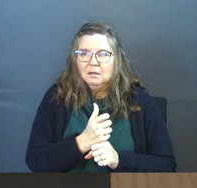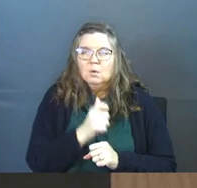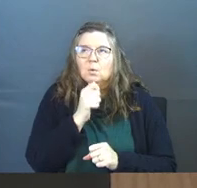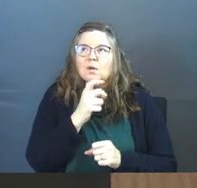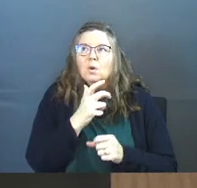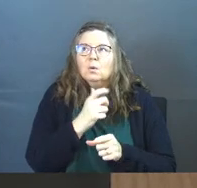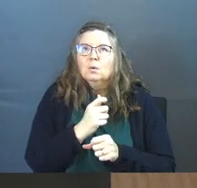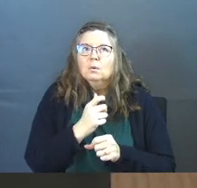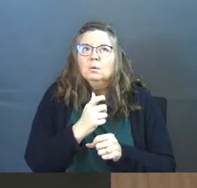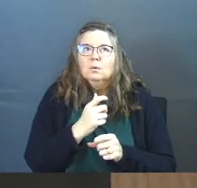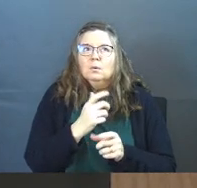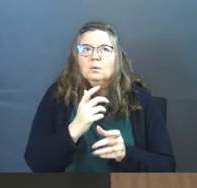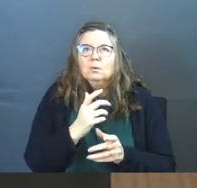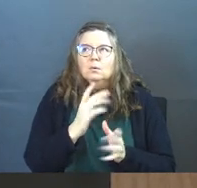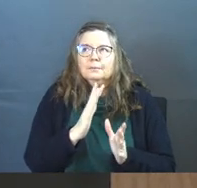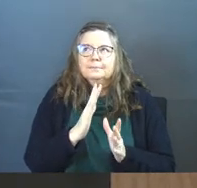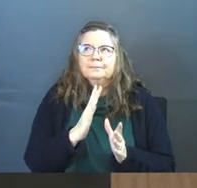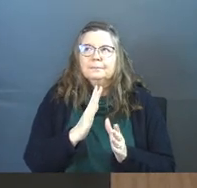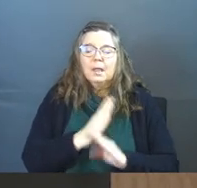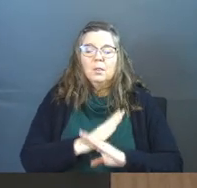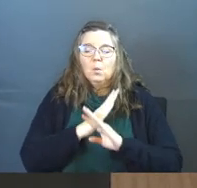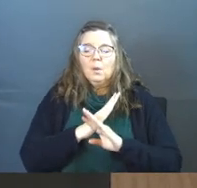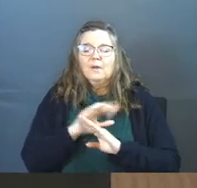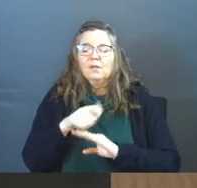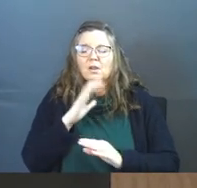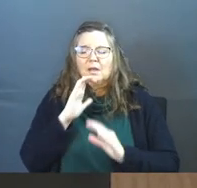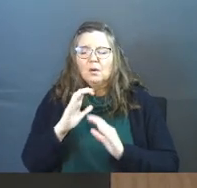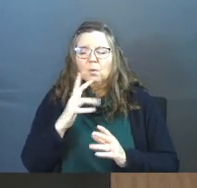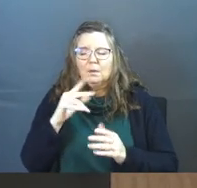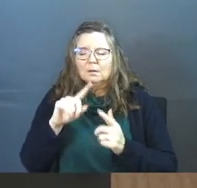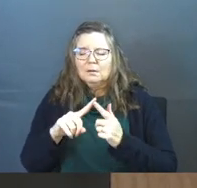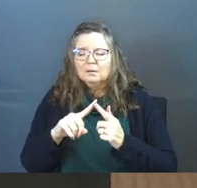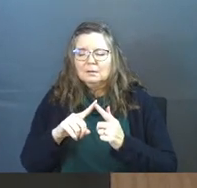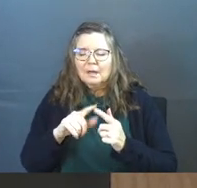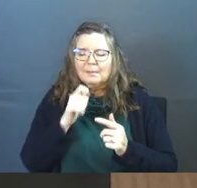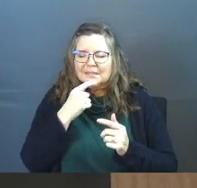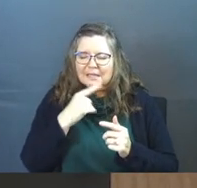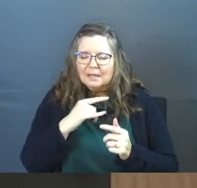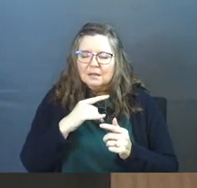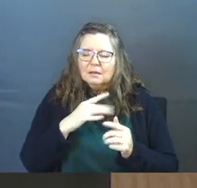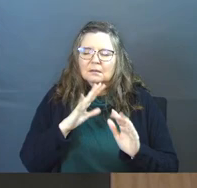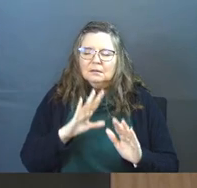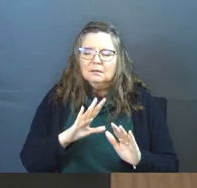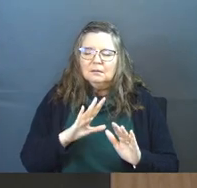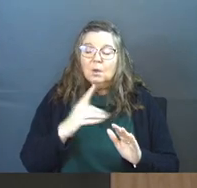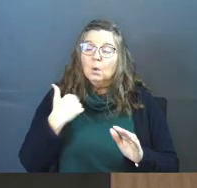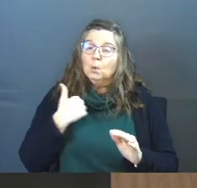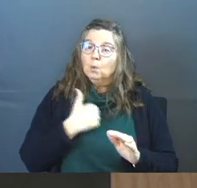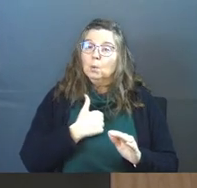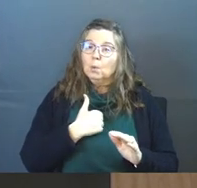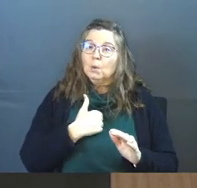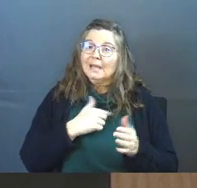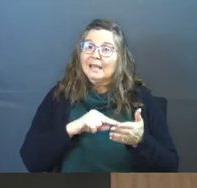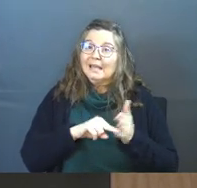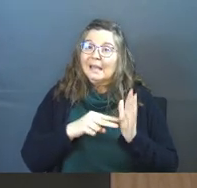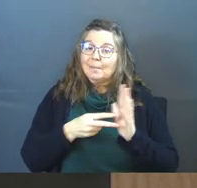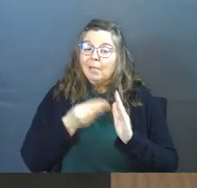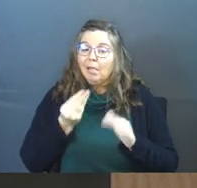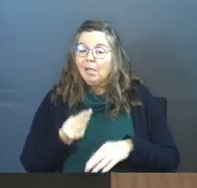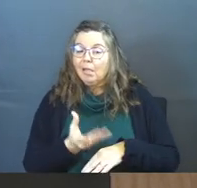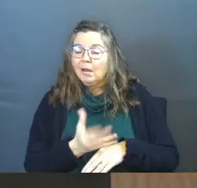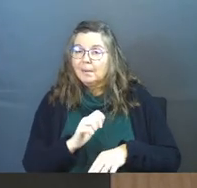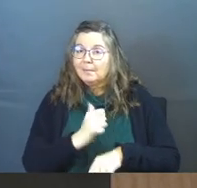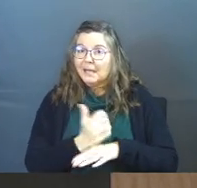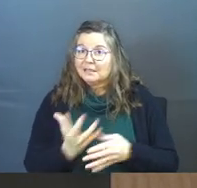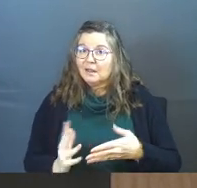we don't just get in the way of the other conversation we want to get to. I'm not saying that. It's that we imply to them